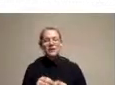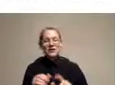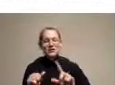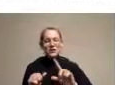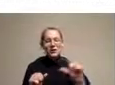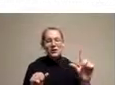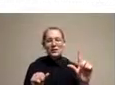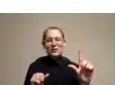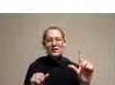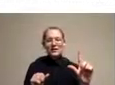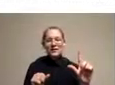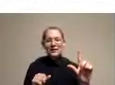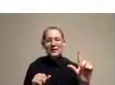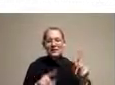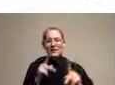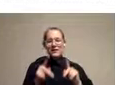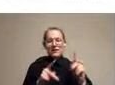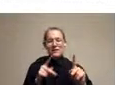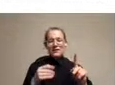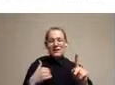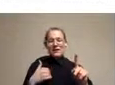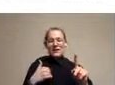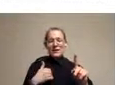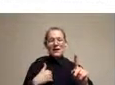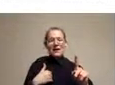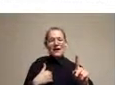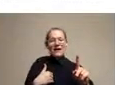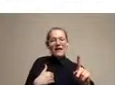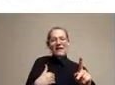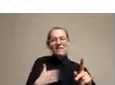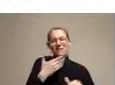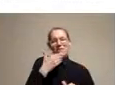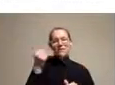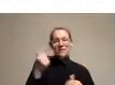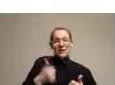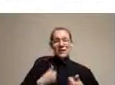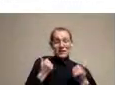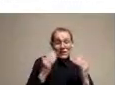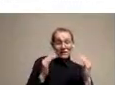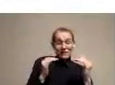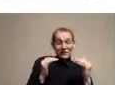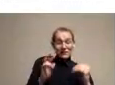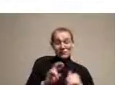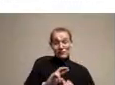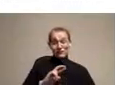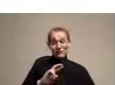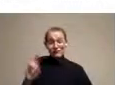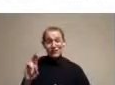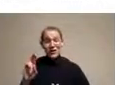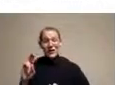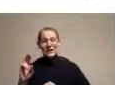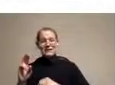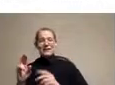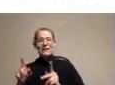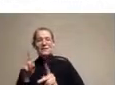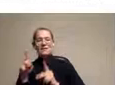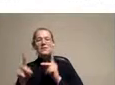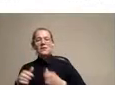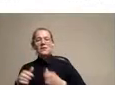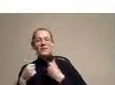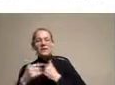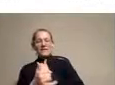in life expectancy. And what you see is this very simple correlation that living in a county where you have